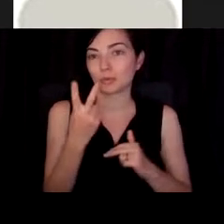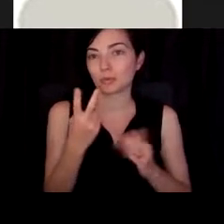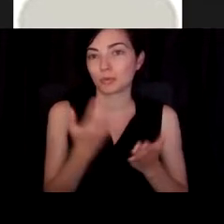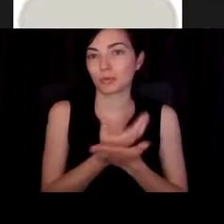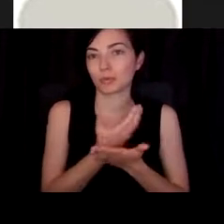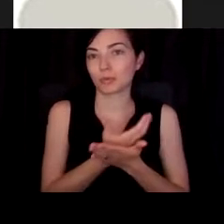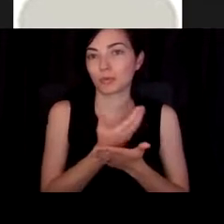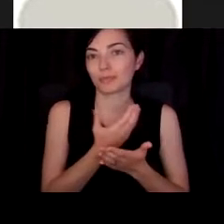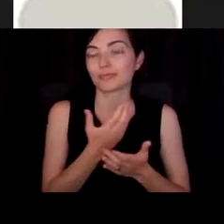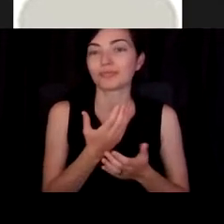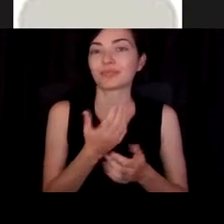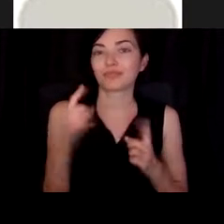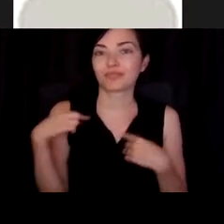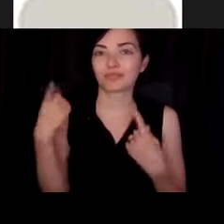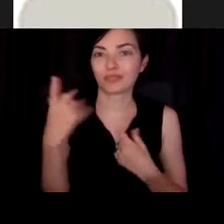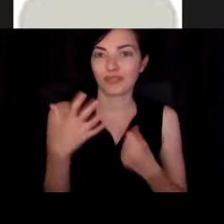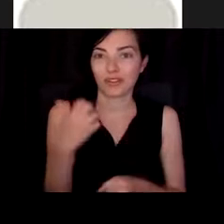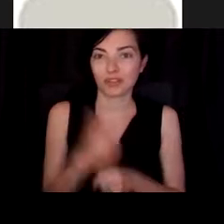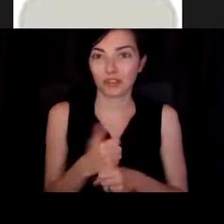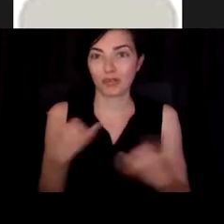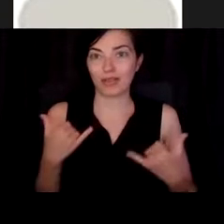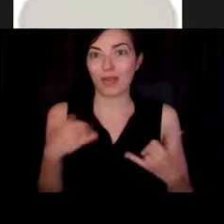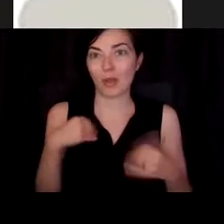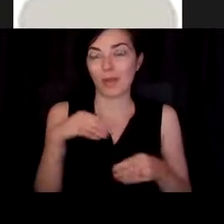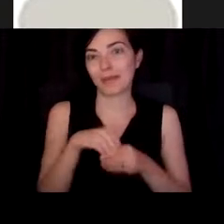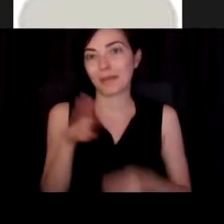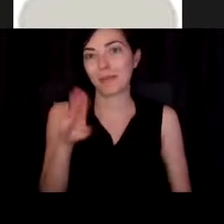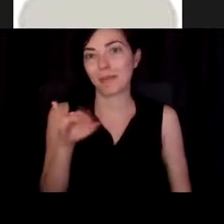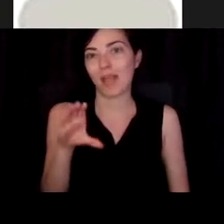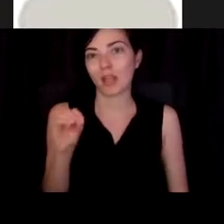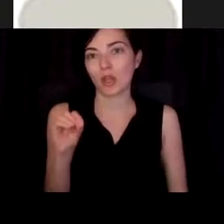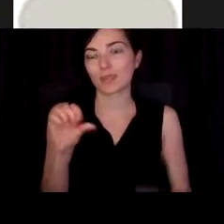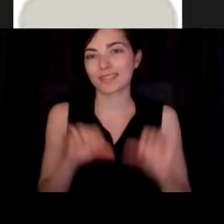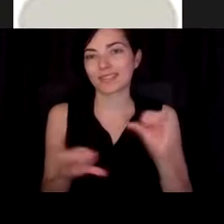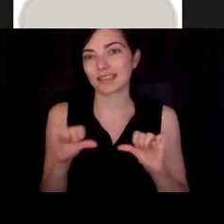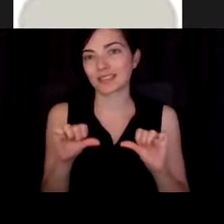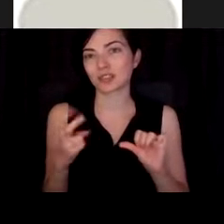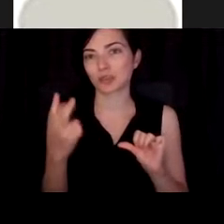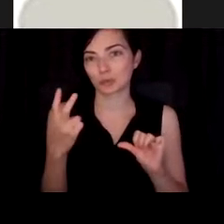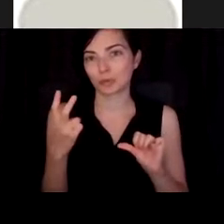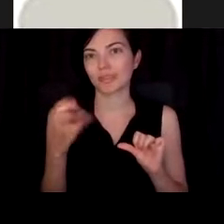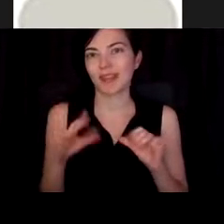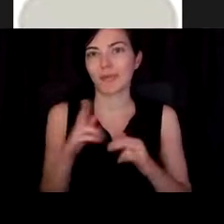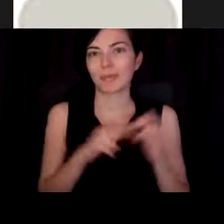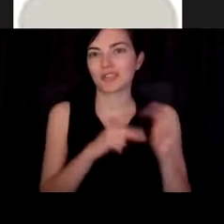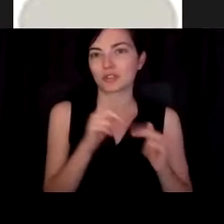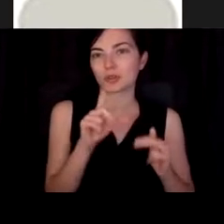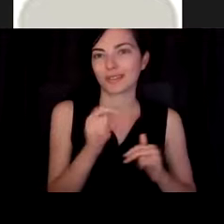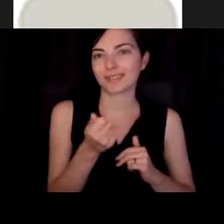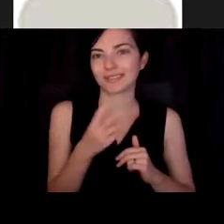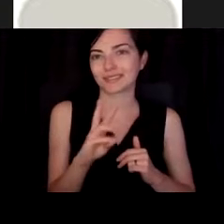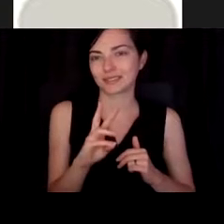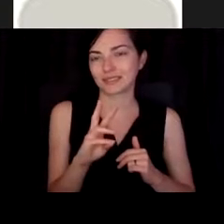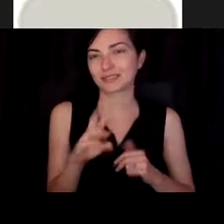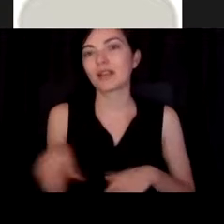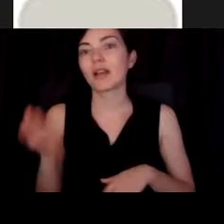I am, I am right now sitting in bioscience two, which was built in 2016. And then